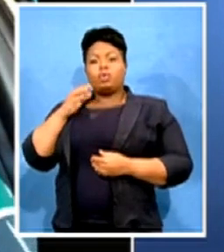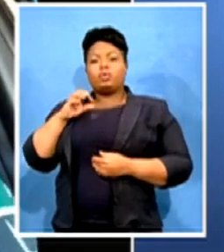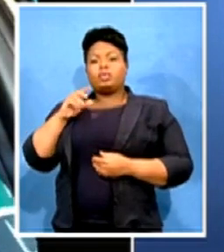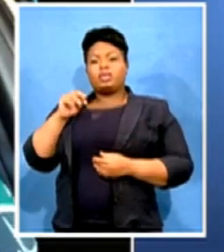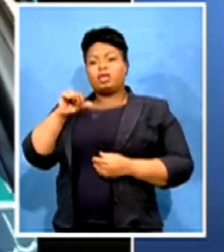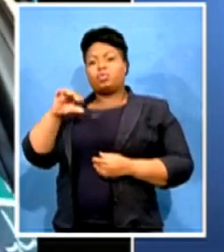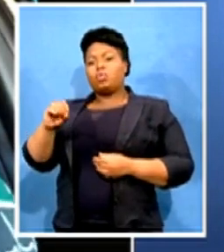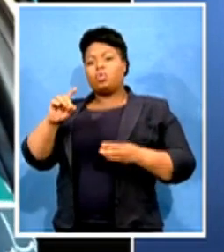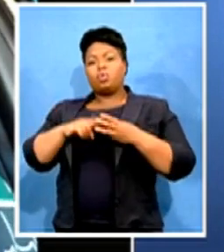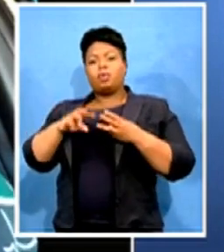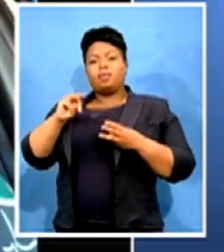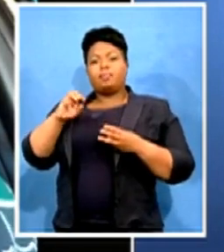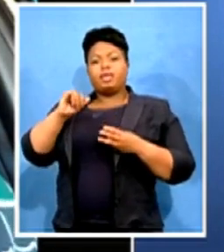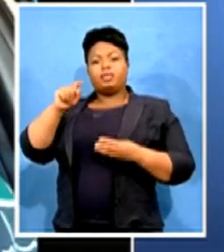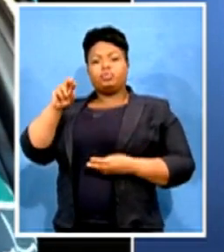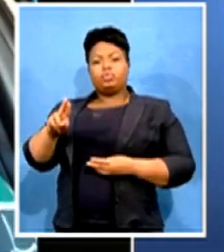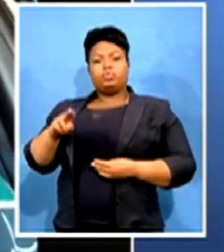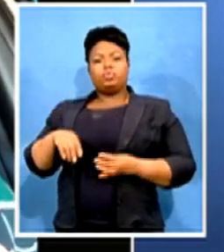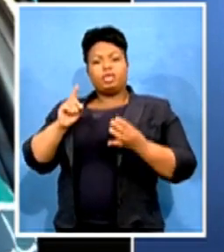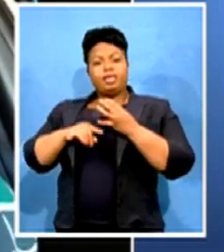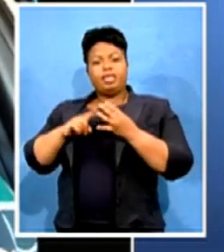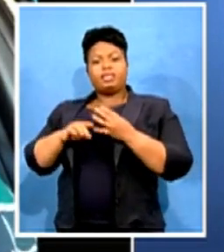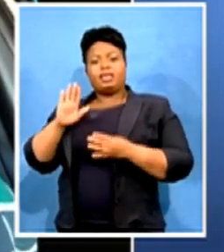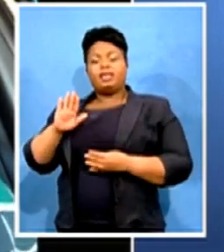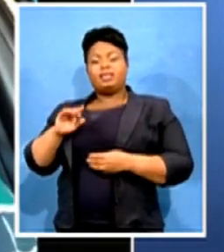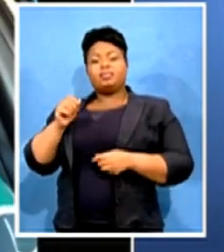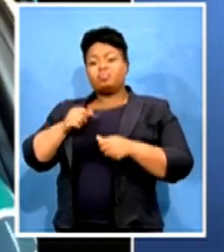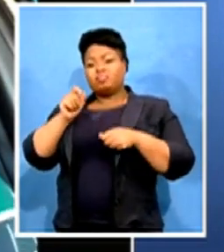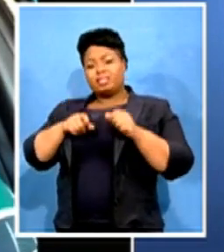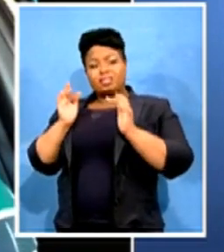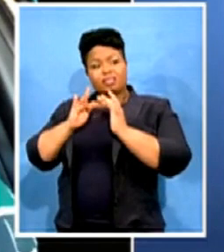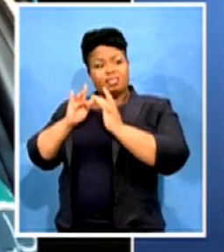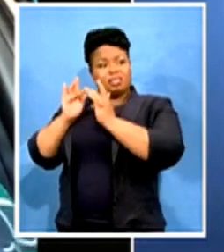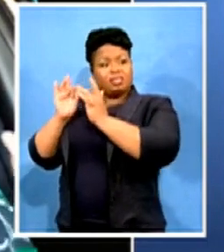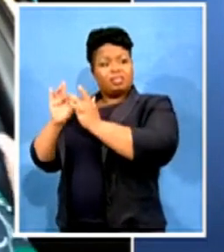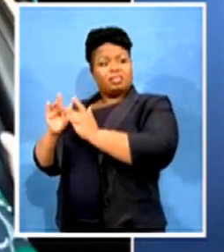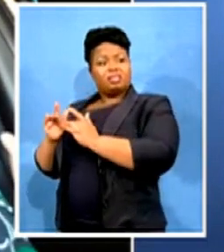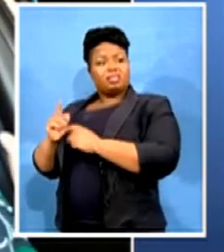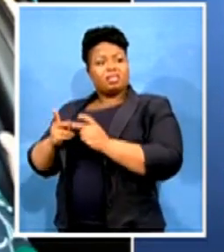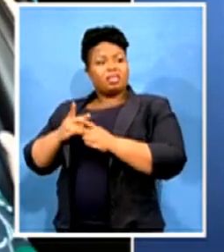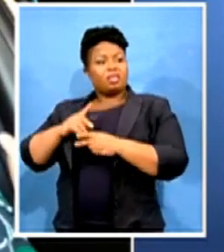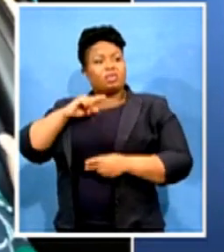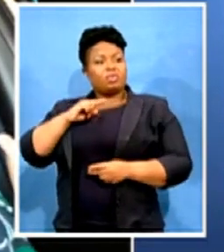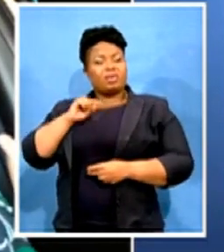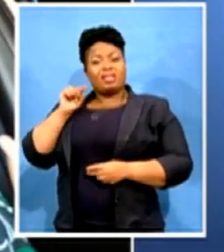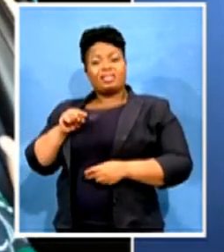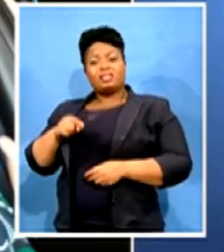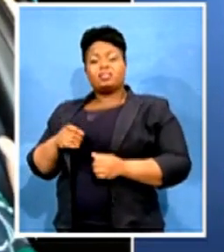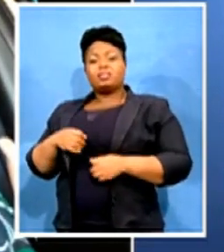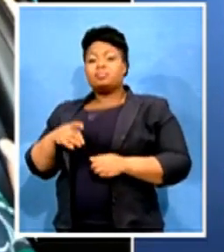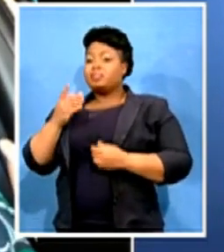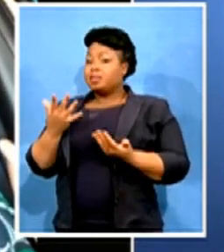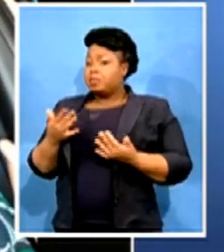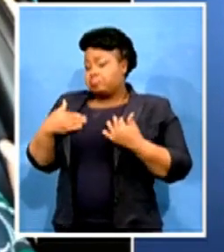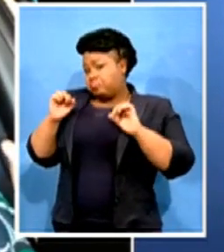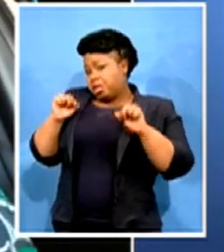other comrade about the real fraud and corruption that this comrade has committed. We will agree as the Women's League because we are